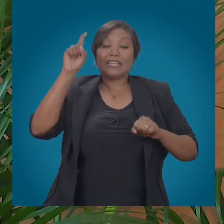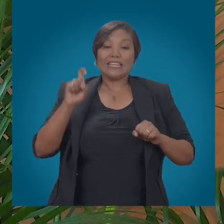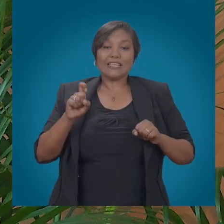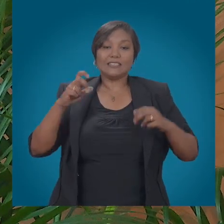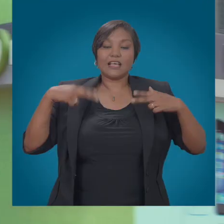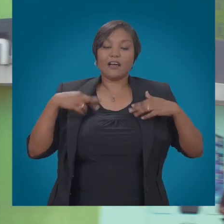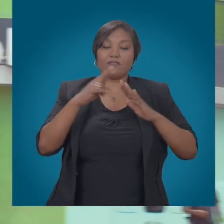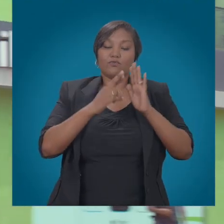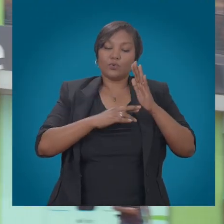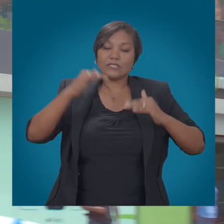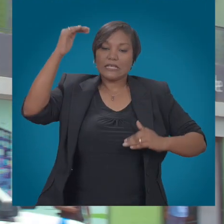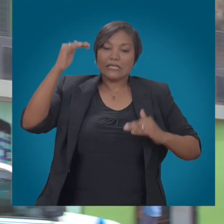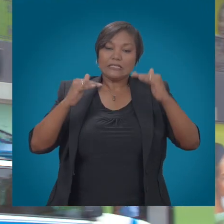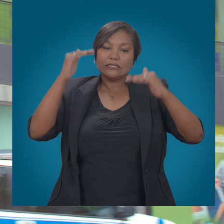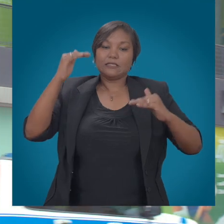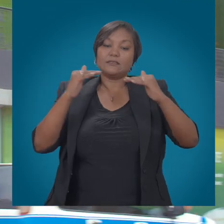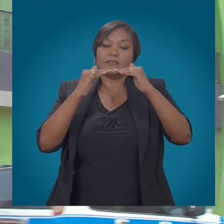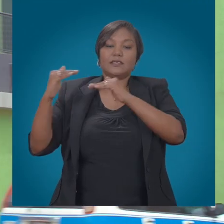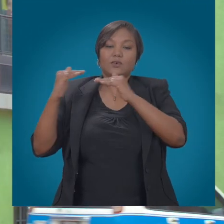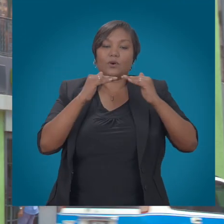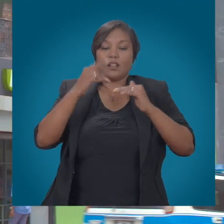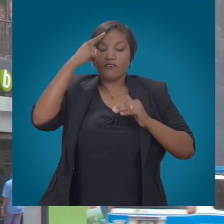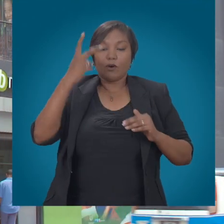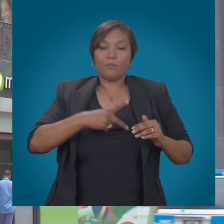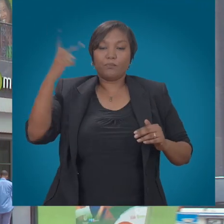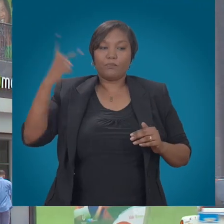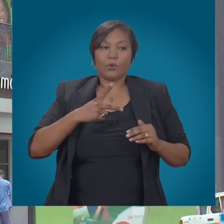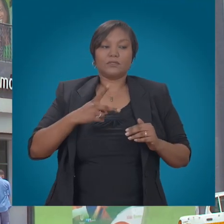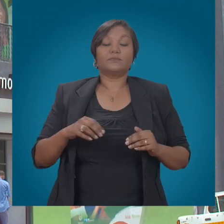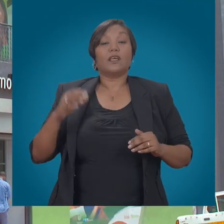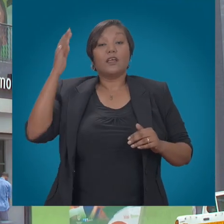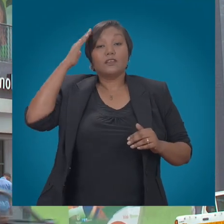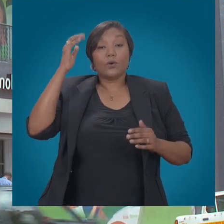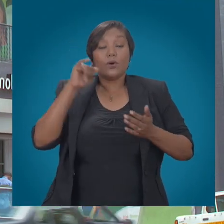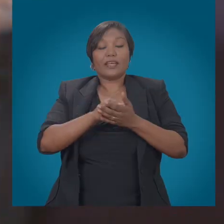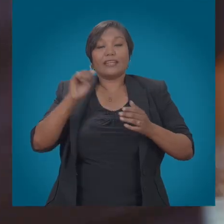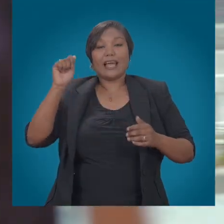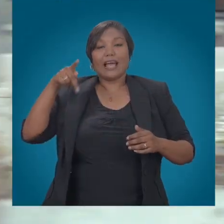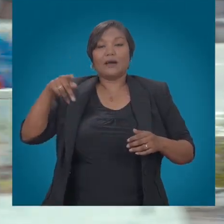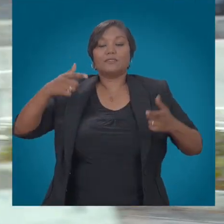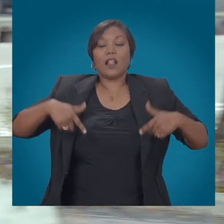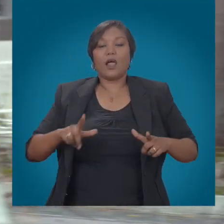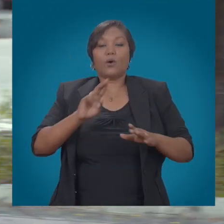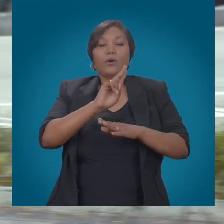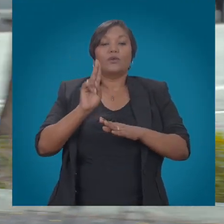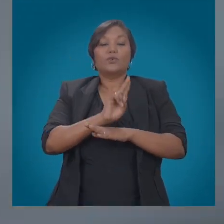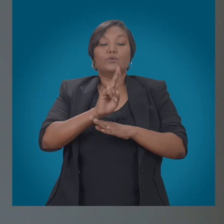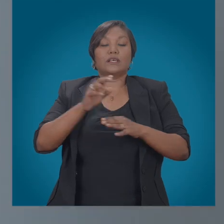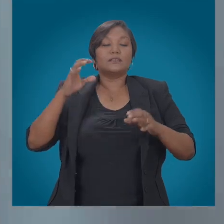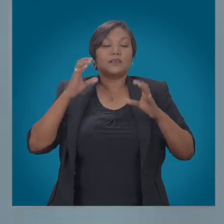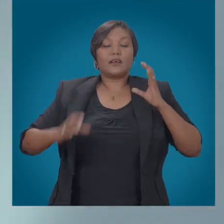placed on the OTT. Ms. Leith says while the rapid development of communications apps creates a richer experience for the consumer, telecoms